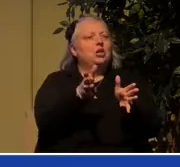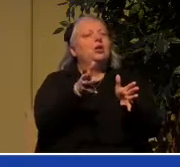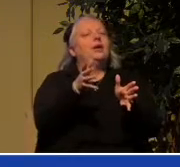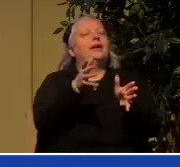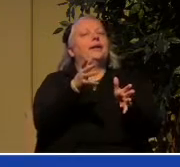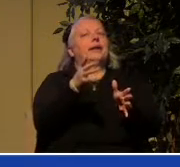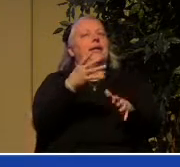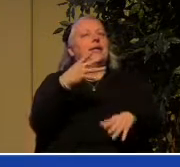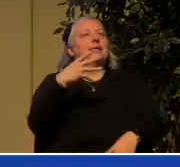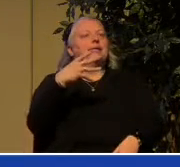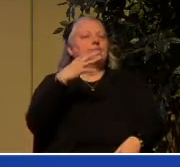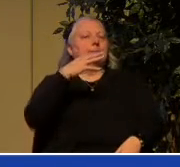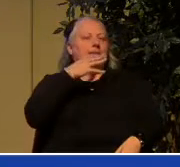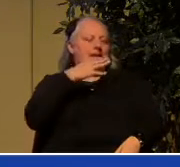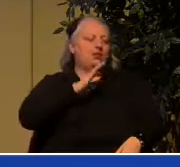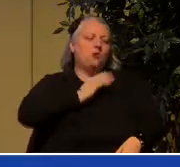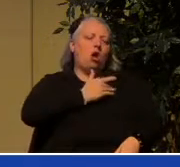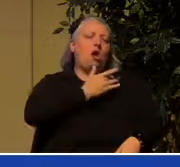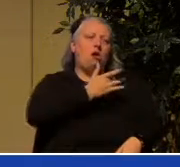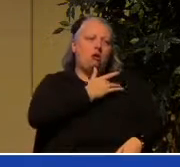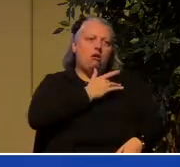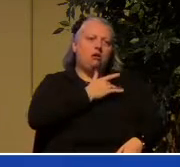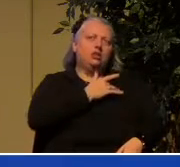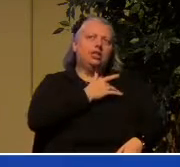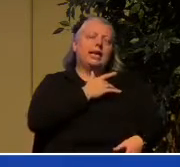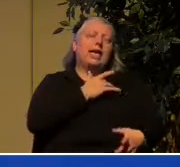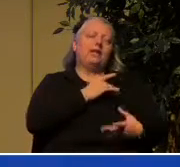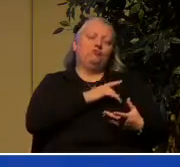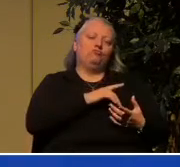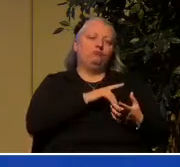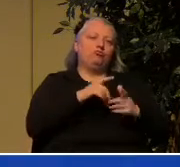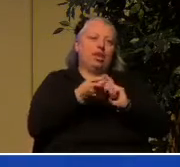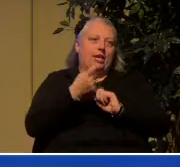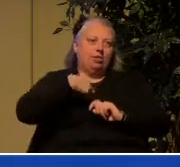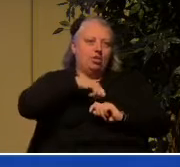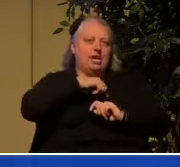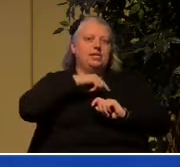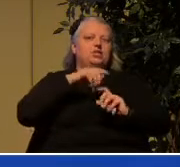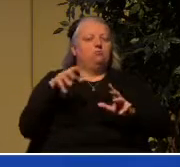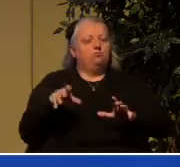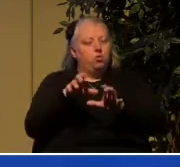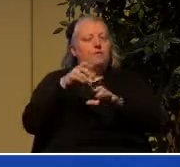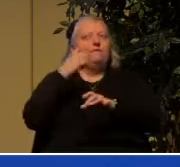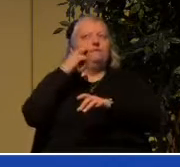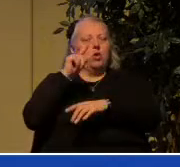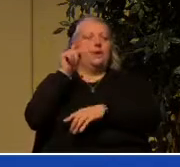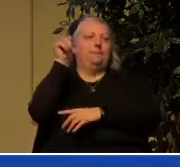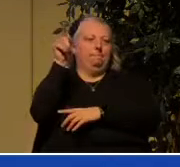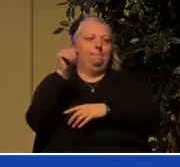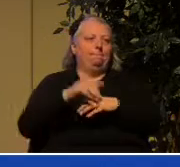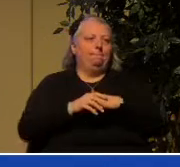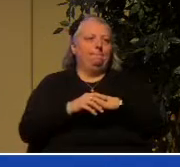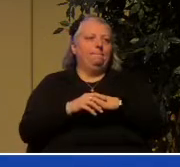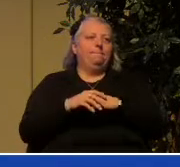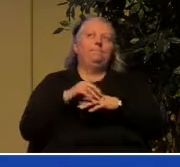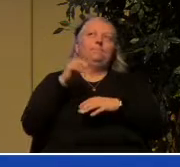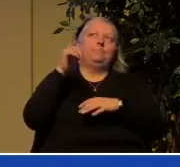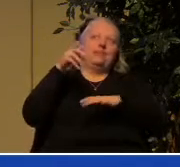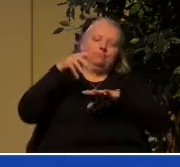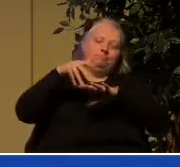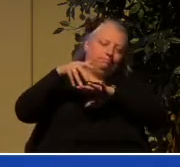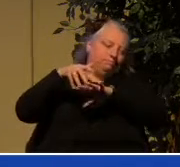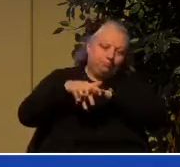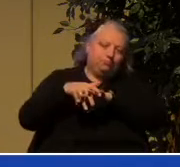recesses of our hearts and it changes us and it finds its root there